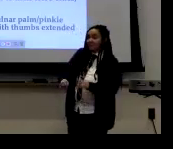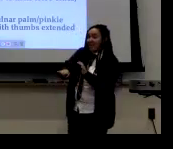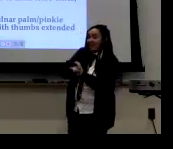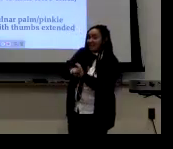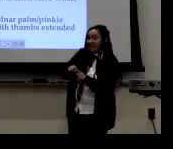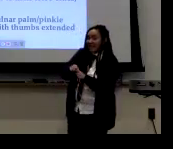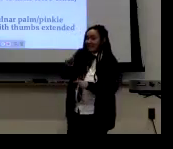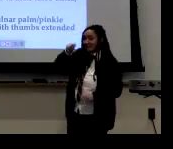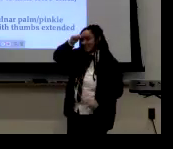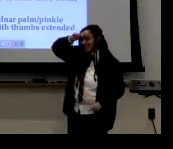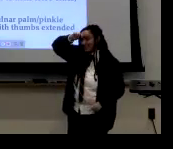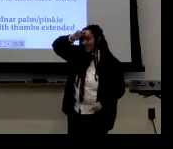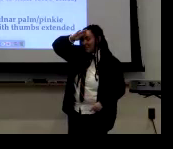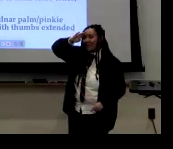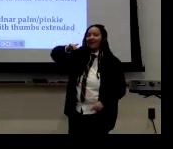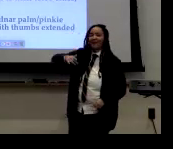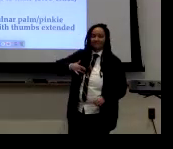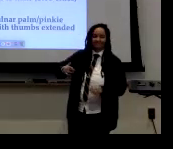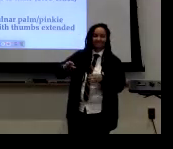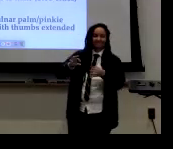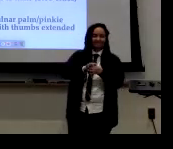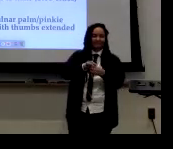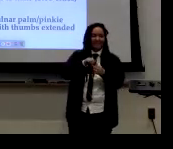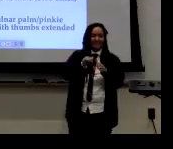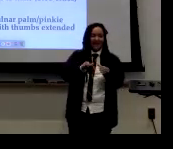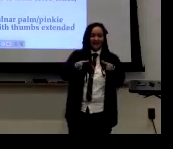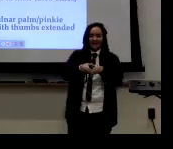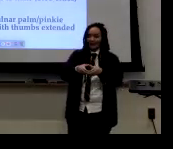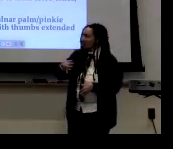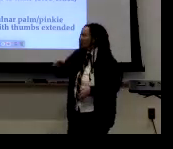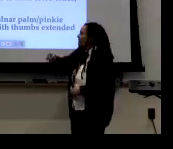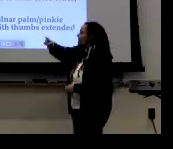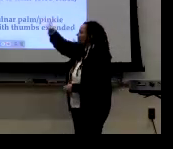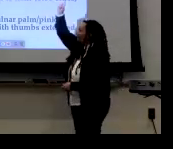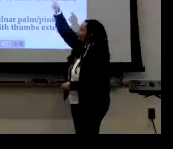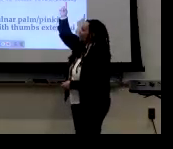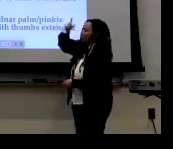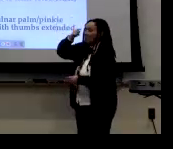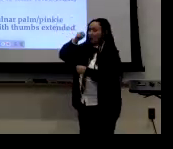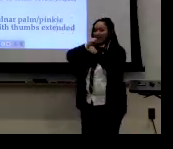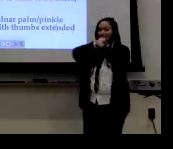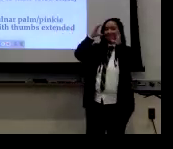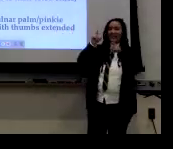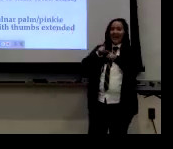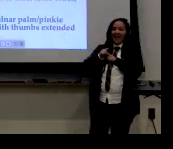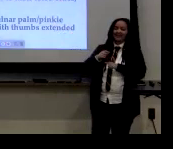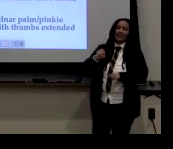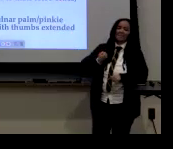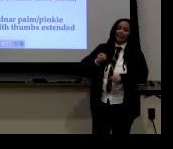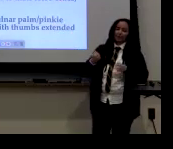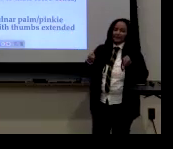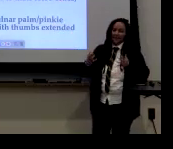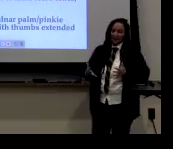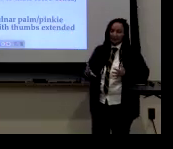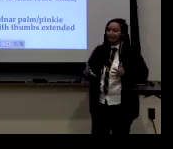there. But if they sign it this way with the elbow out. They identify as